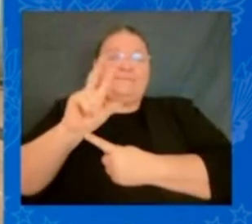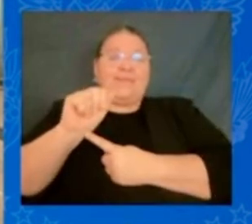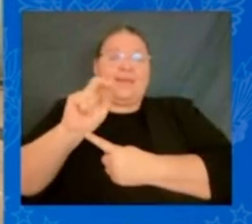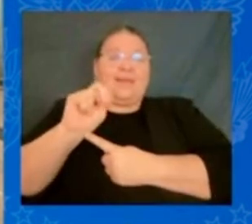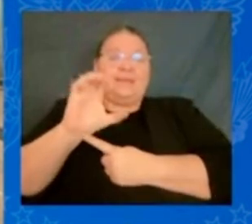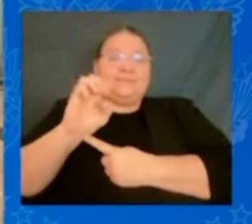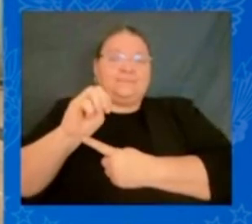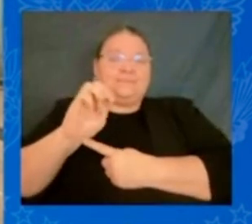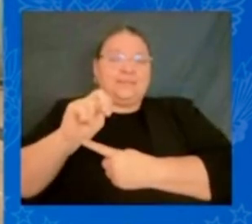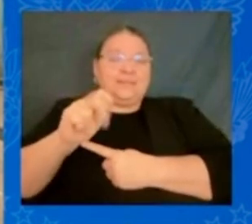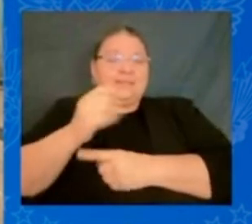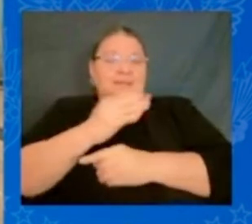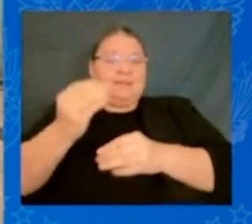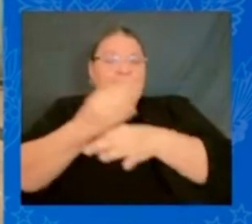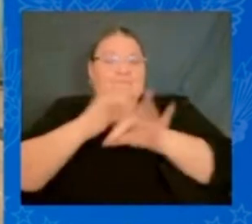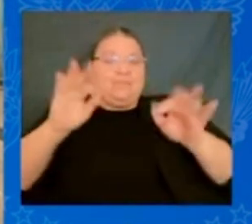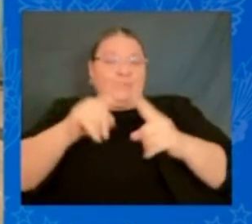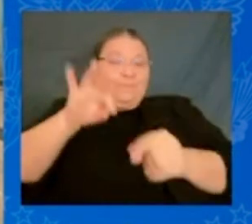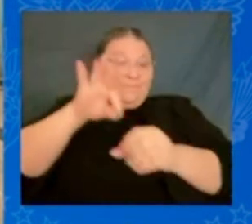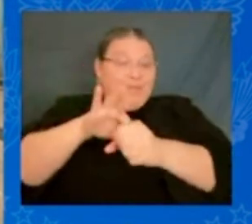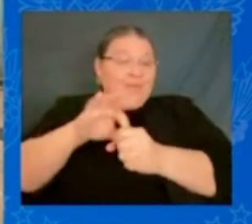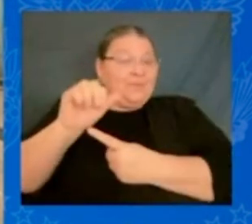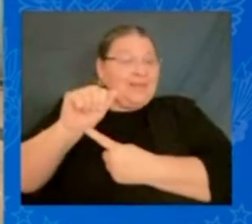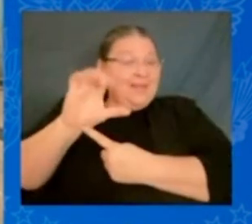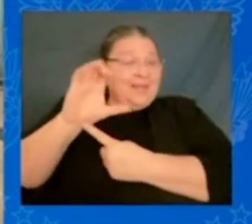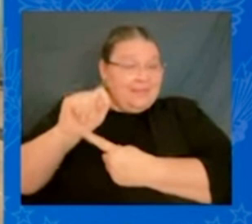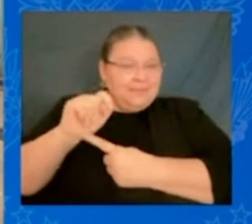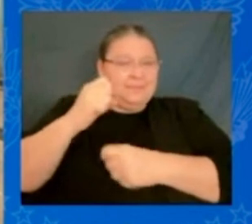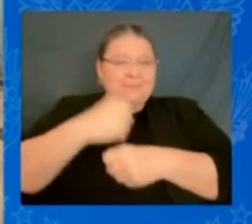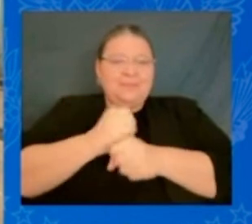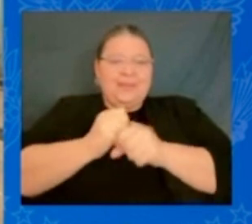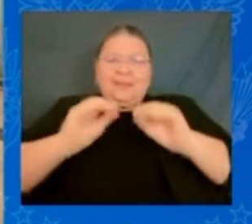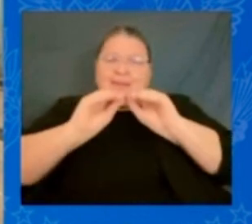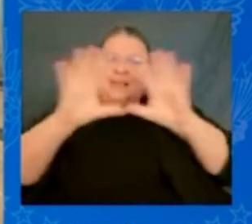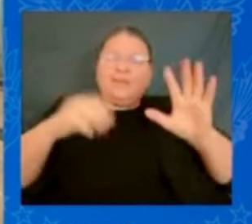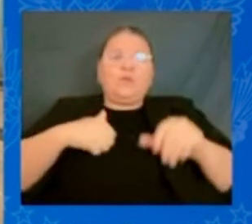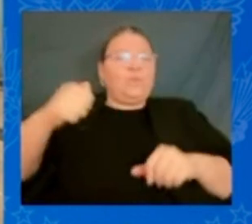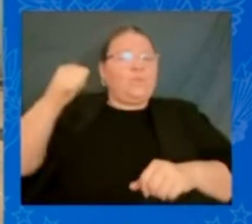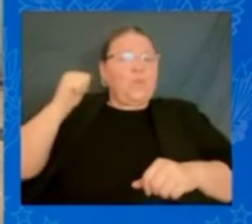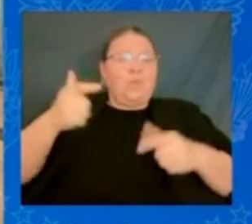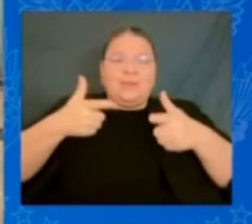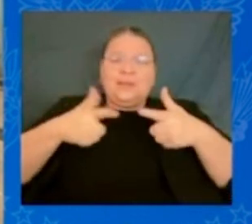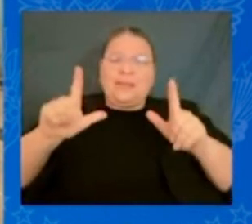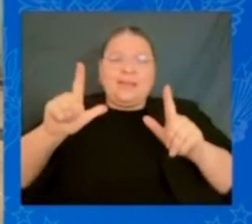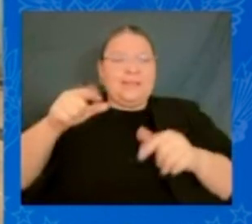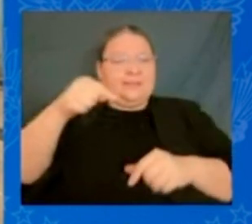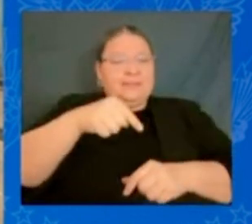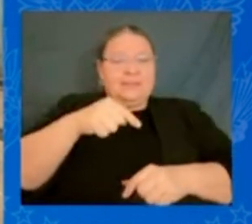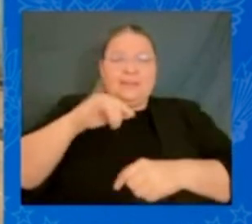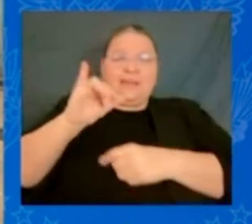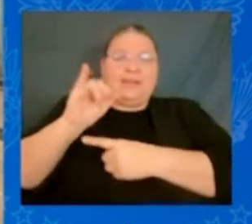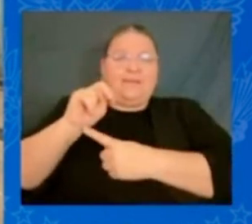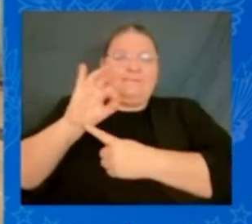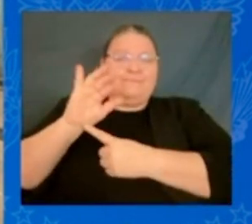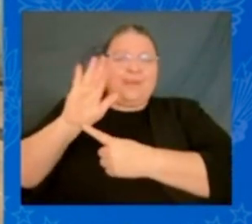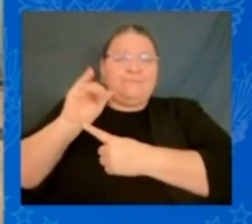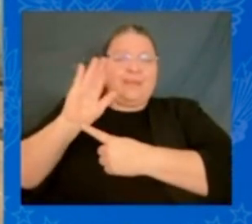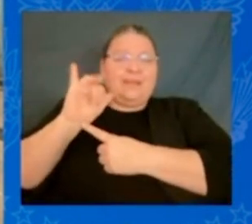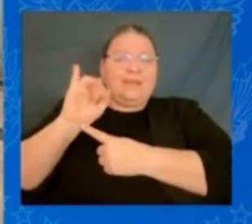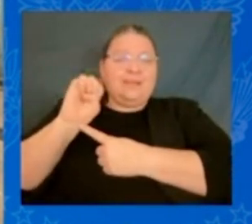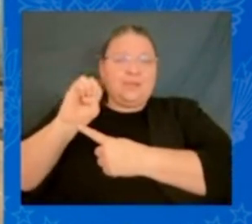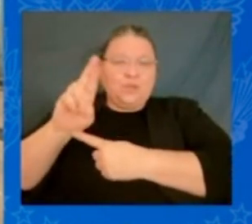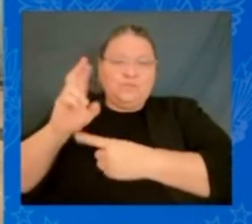I will not let a filibuster obstruct the sacred right to vote, the right of any other right to vote from there.